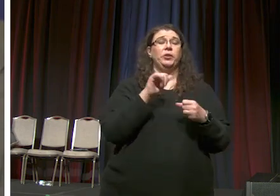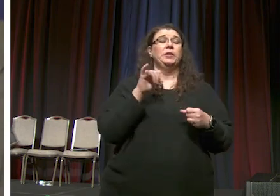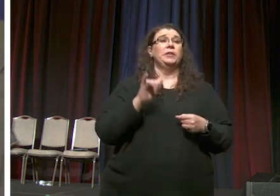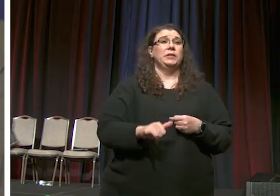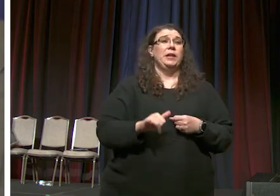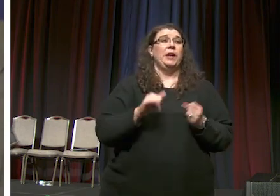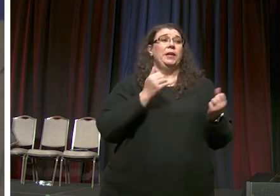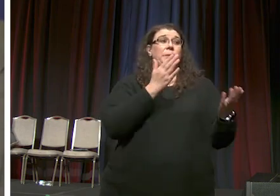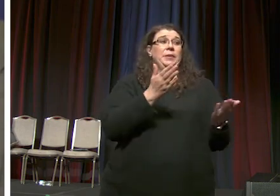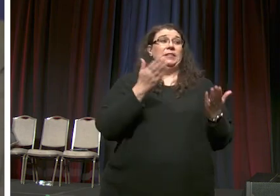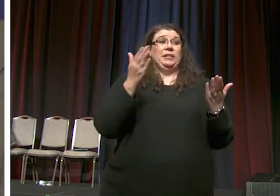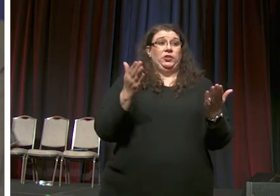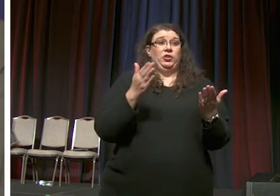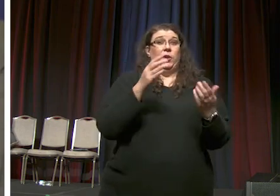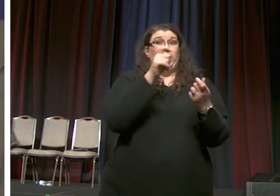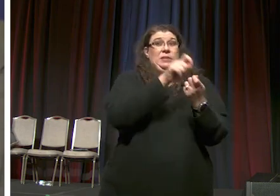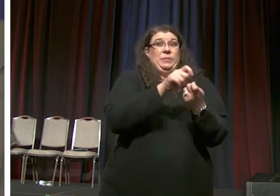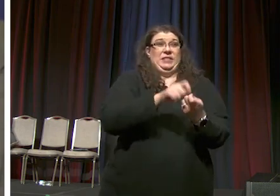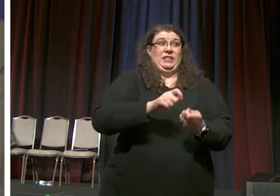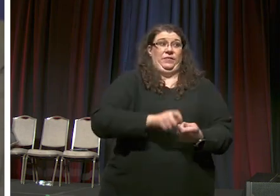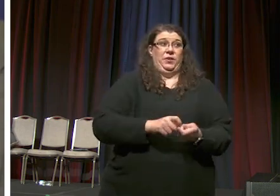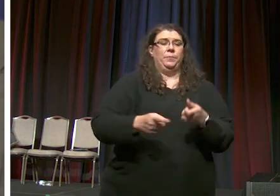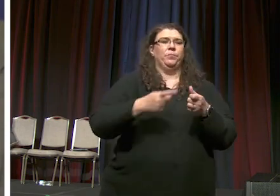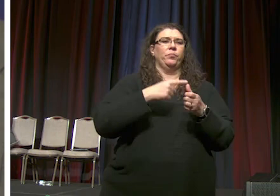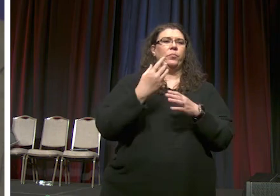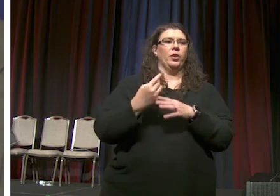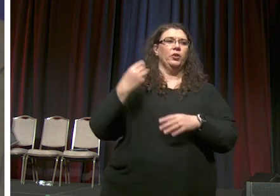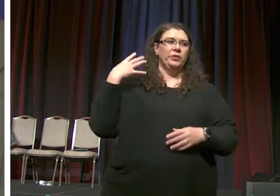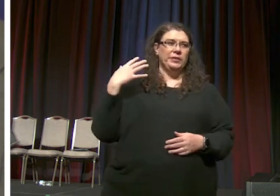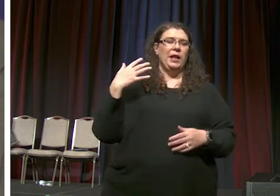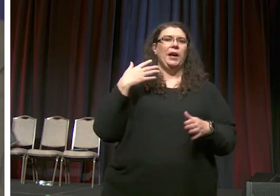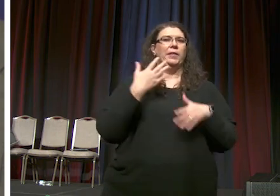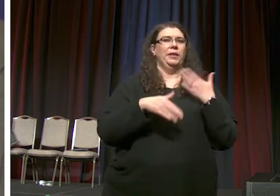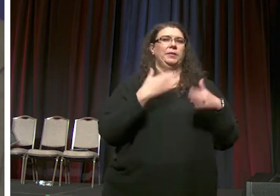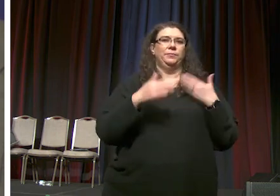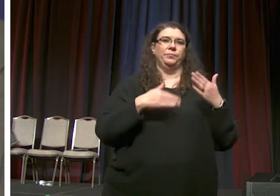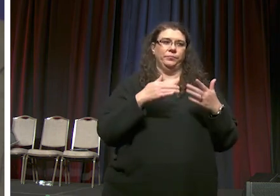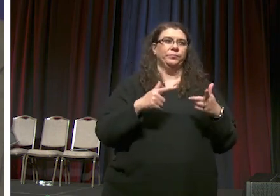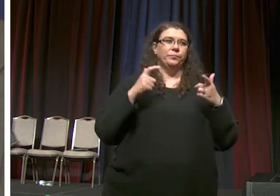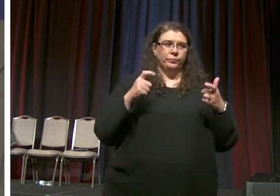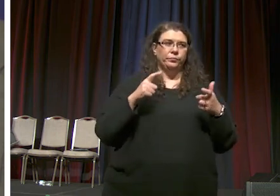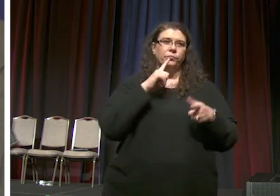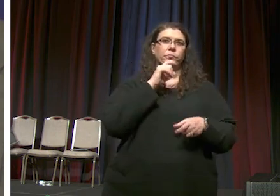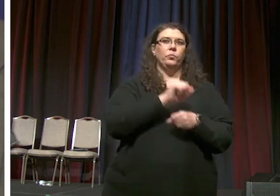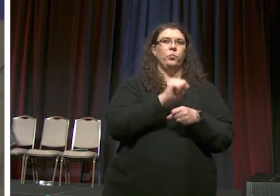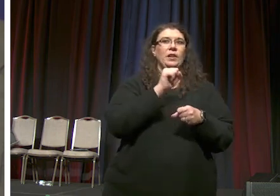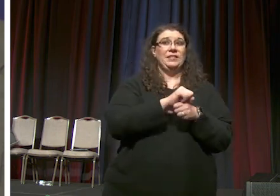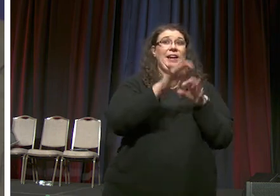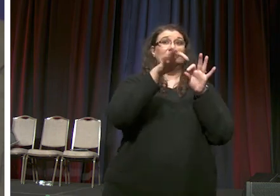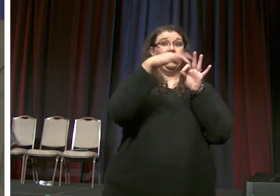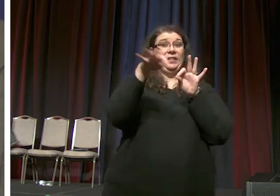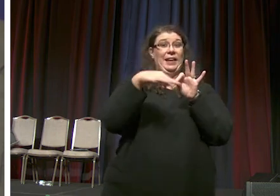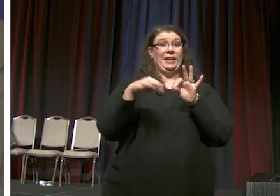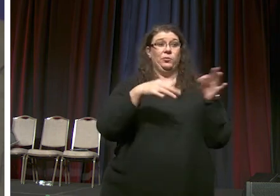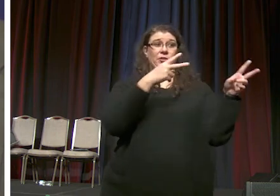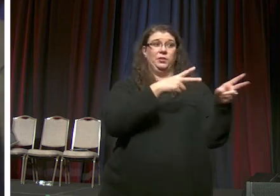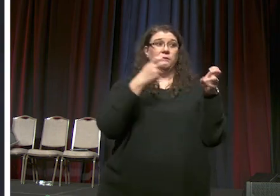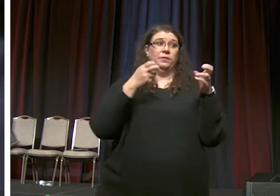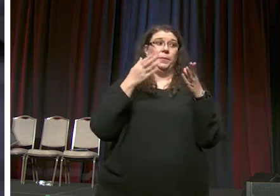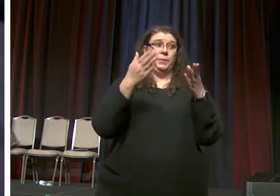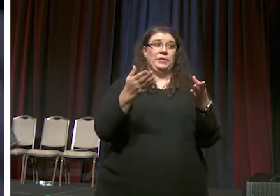the petition was specific so that first slide that i went very fast from was for the actual language from the petition